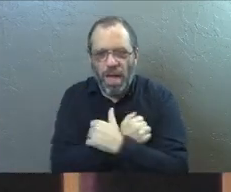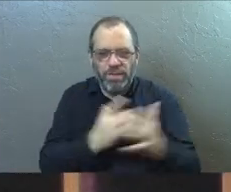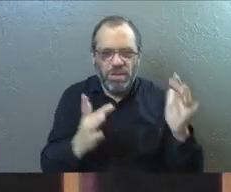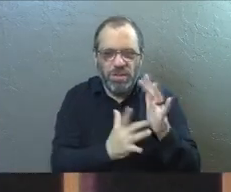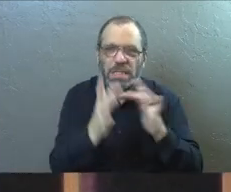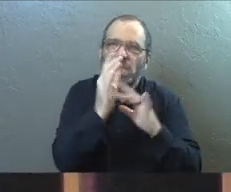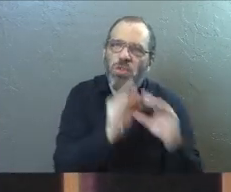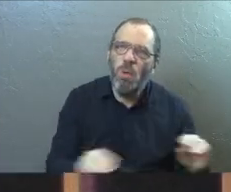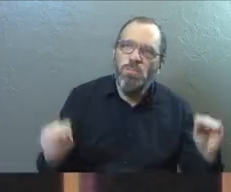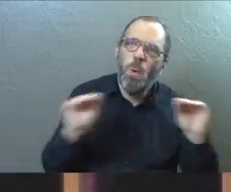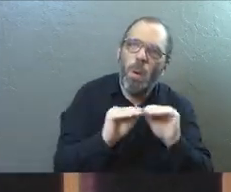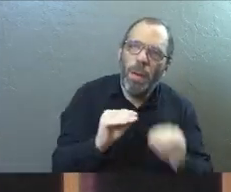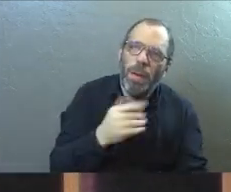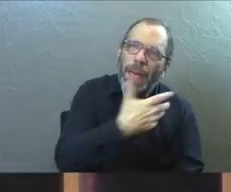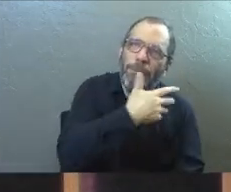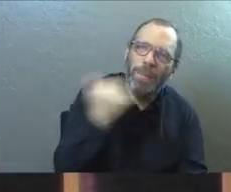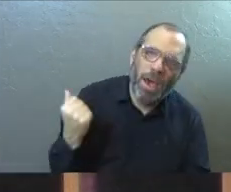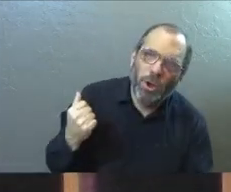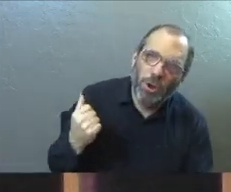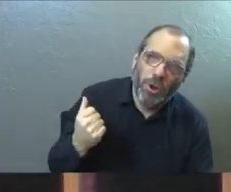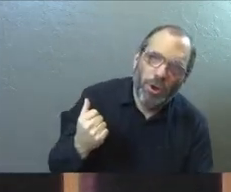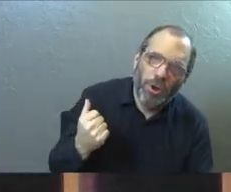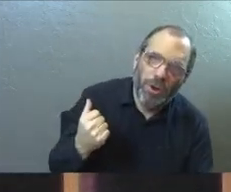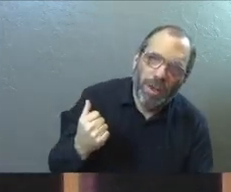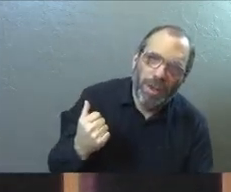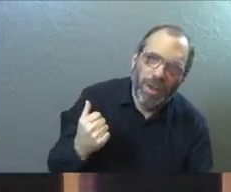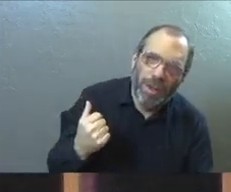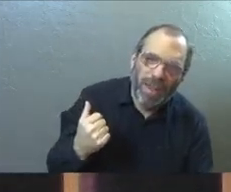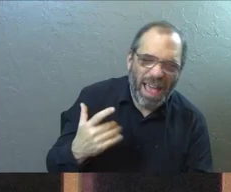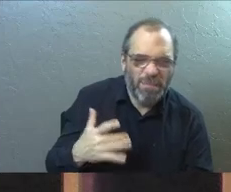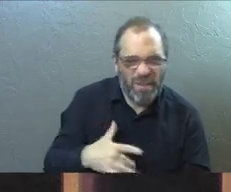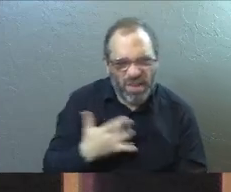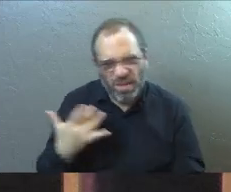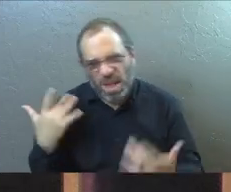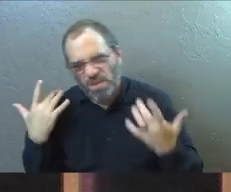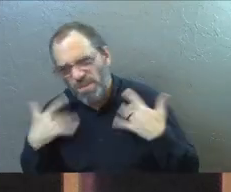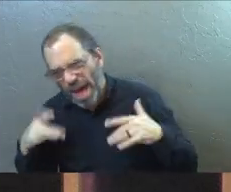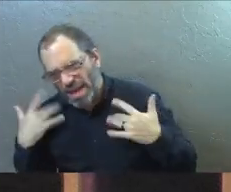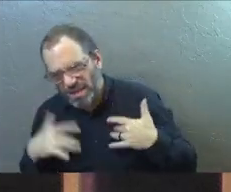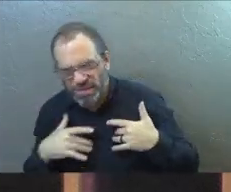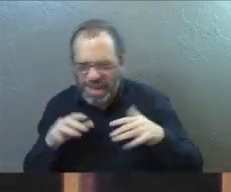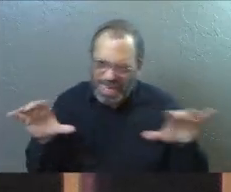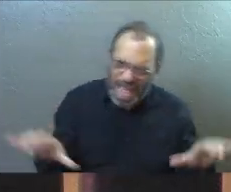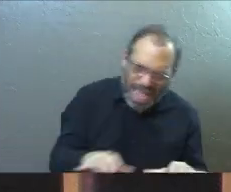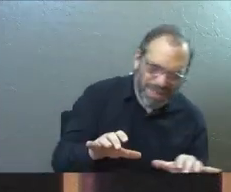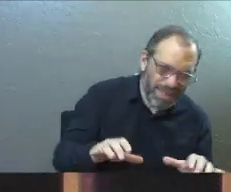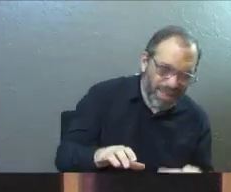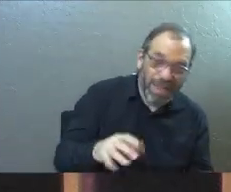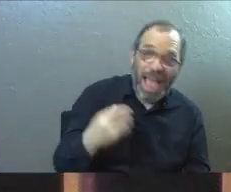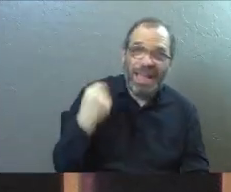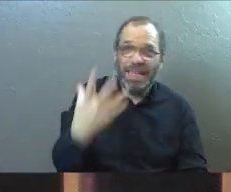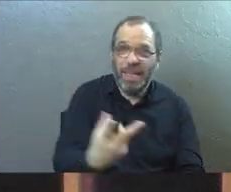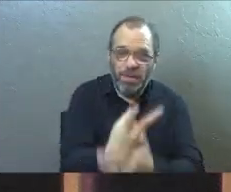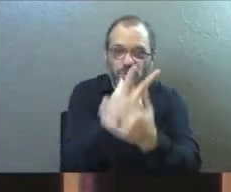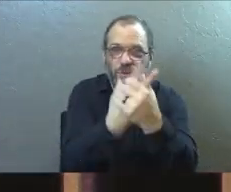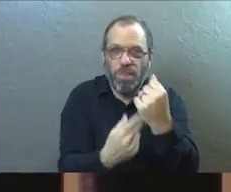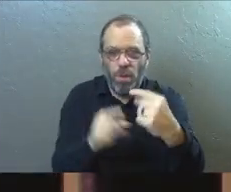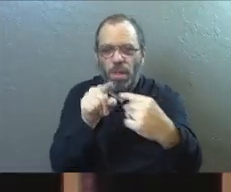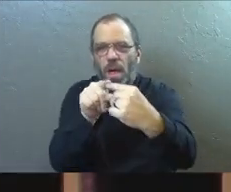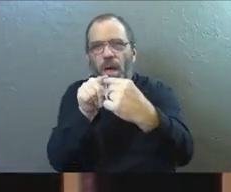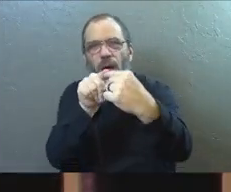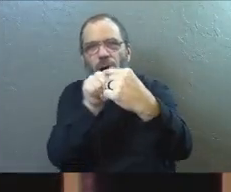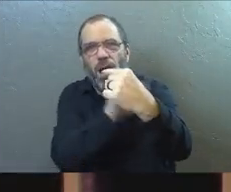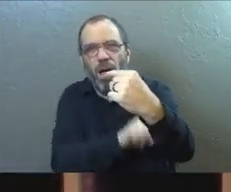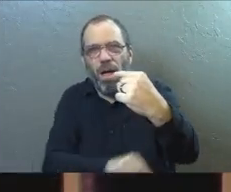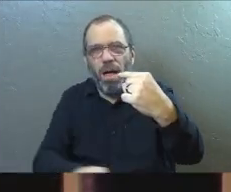more and better. And one of those feels kind of passive and one of those feels kind of active. And he gives you both in a circle.